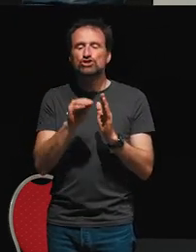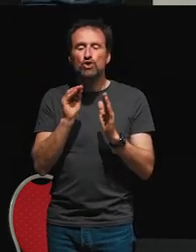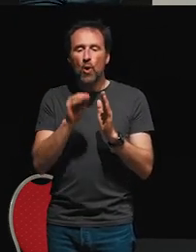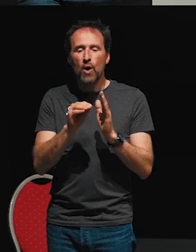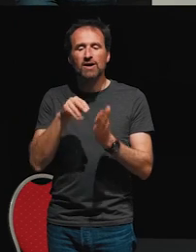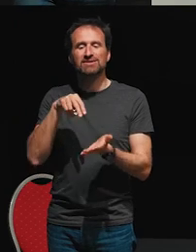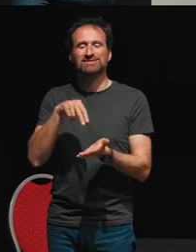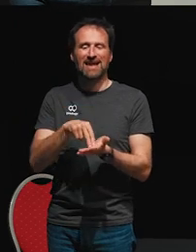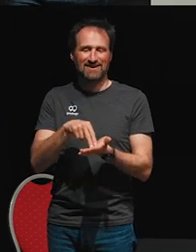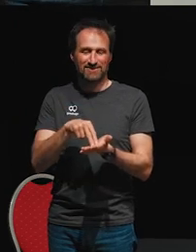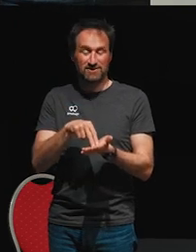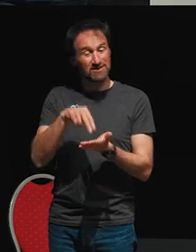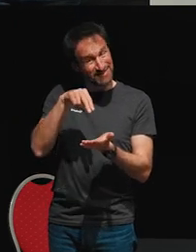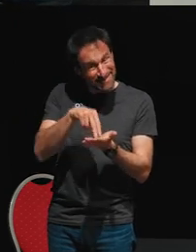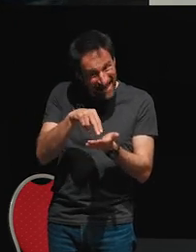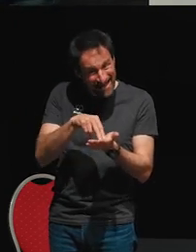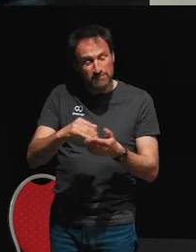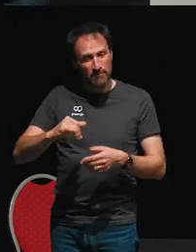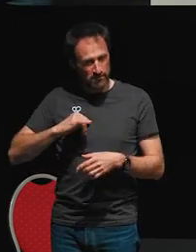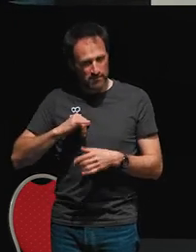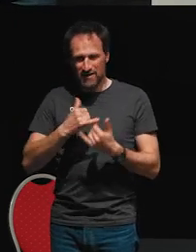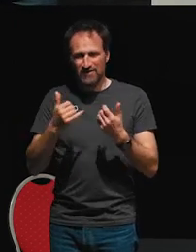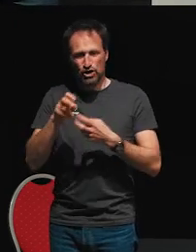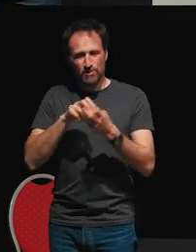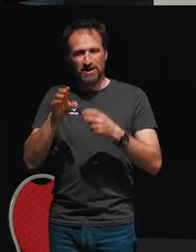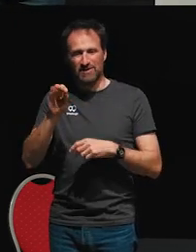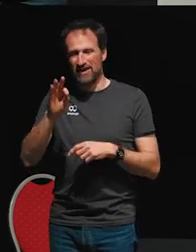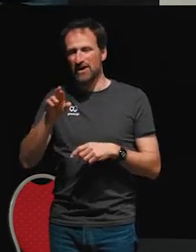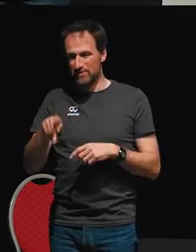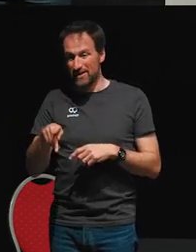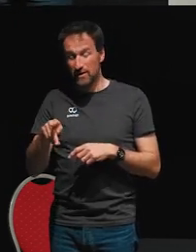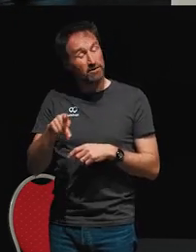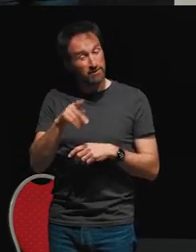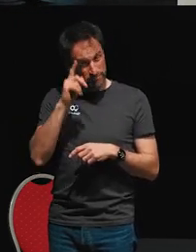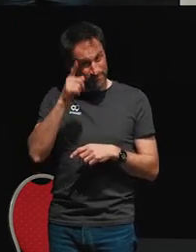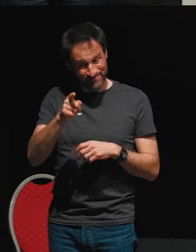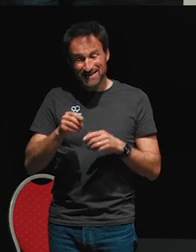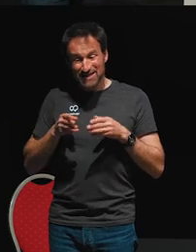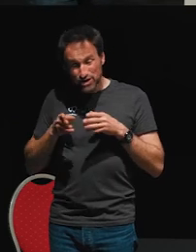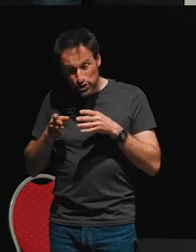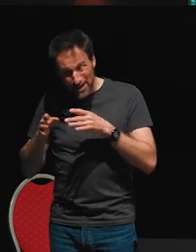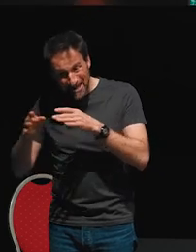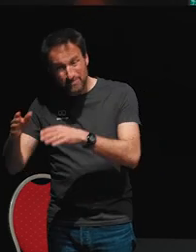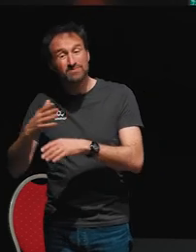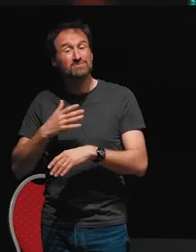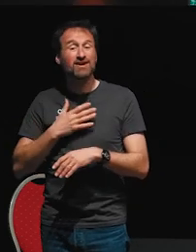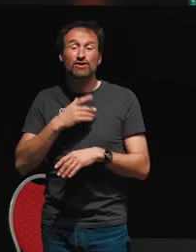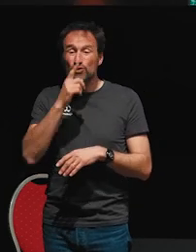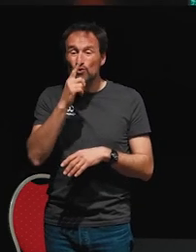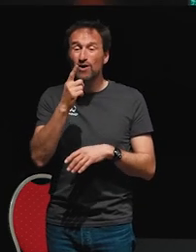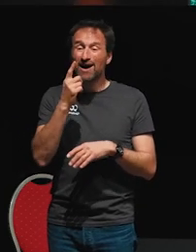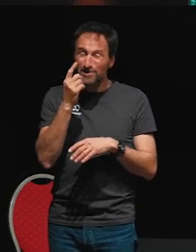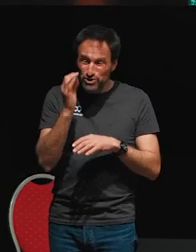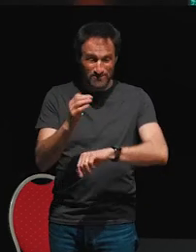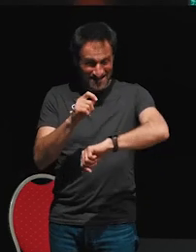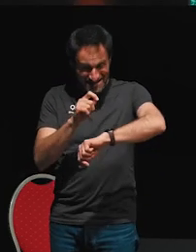handle in FRP because if you think about it, streams only ever have a value at a specific time. They only